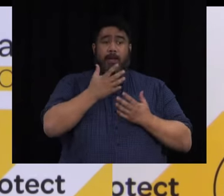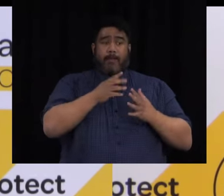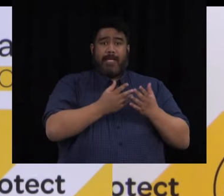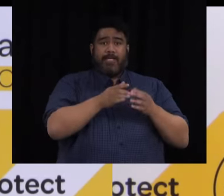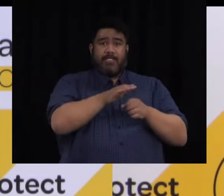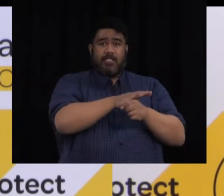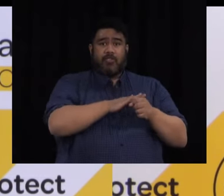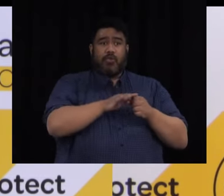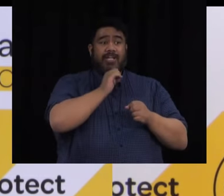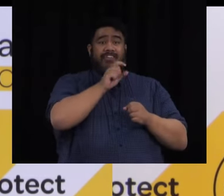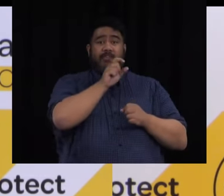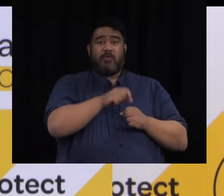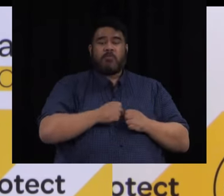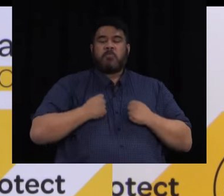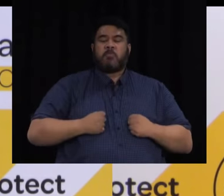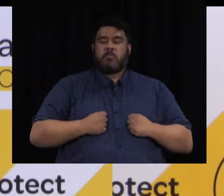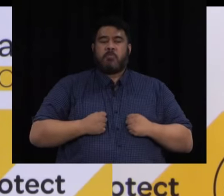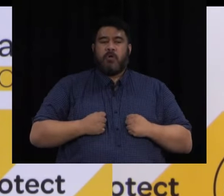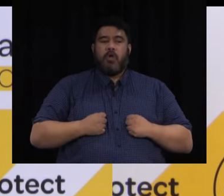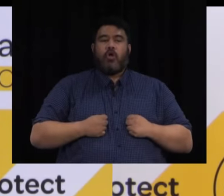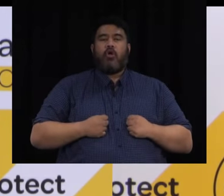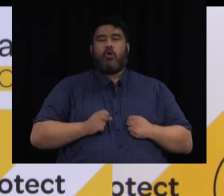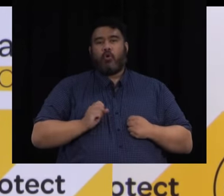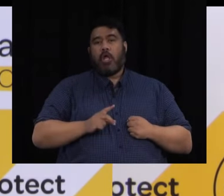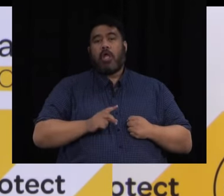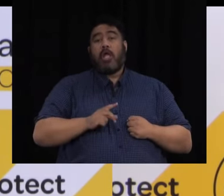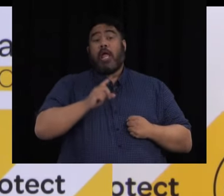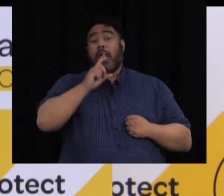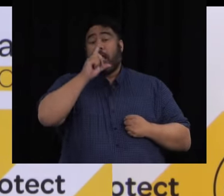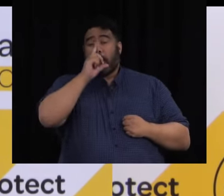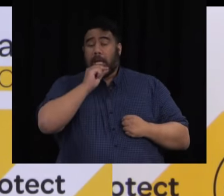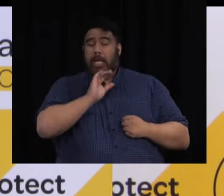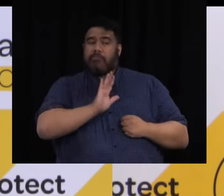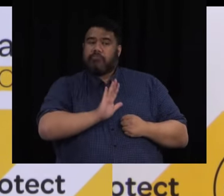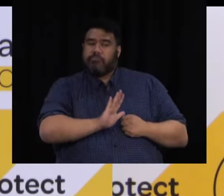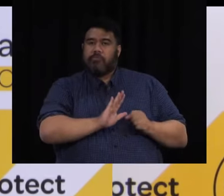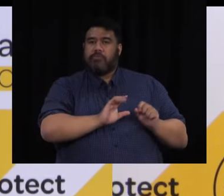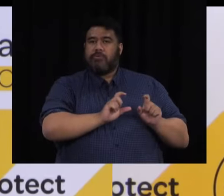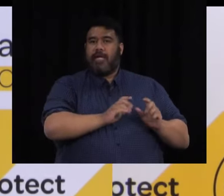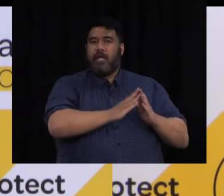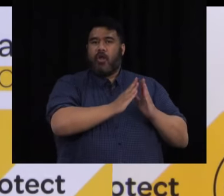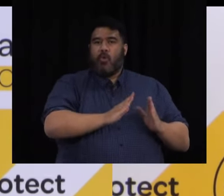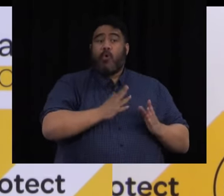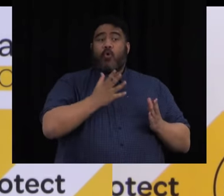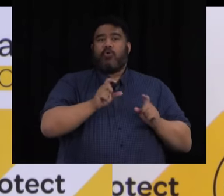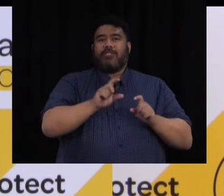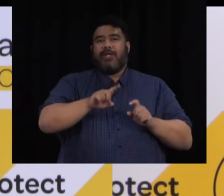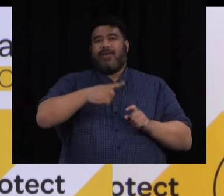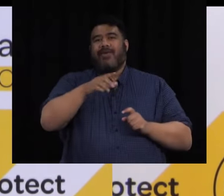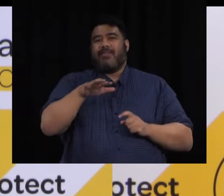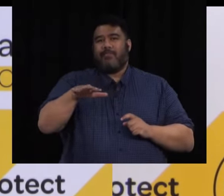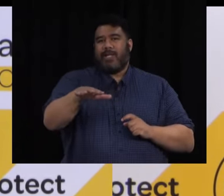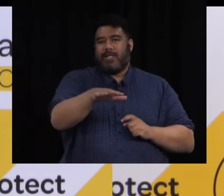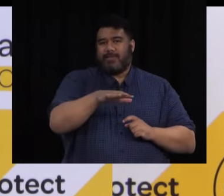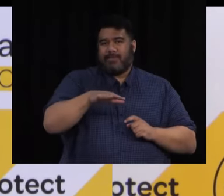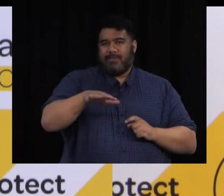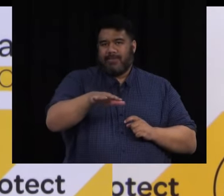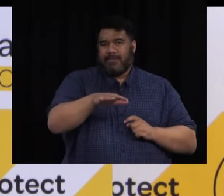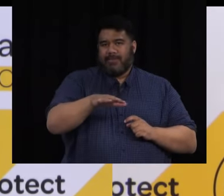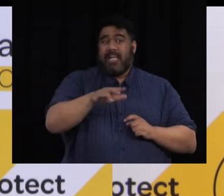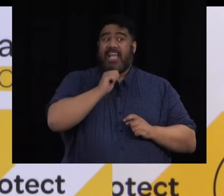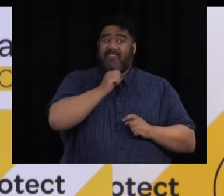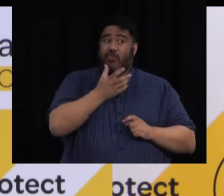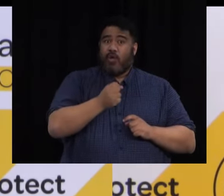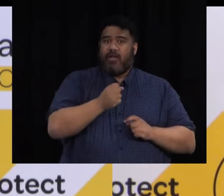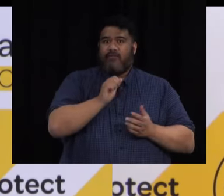agree that a person can isolate at home or in a place that is not there, not a managed isolation or quarantine facility. If there are good